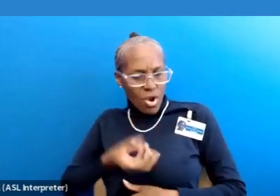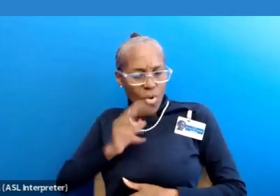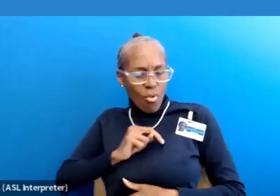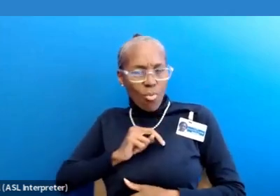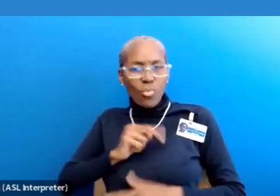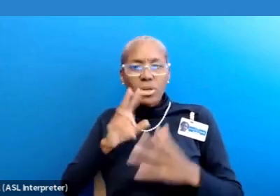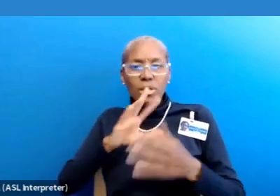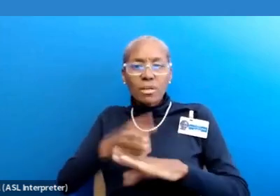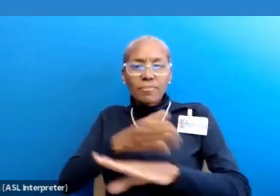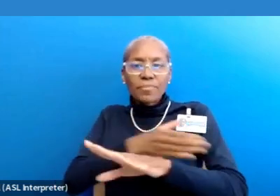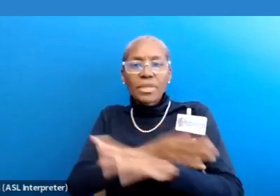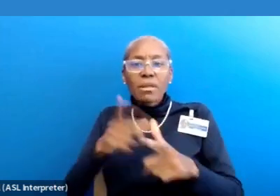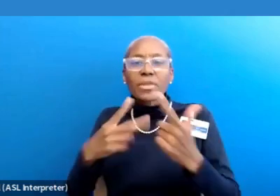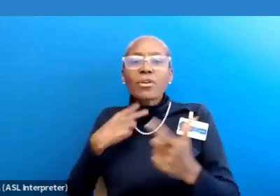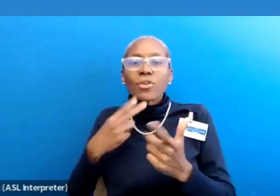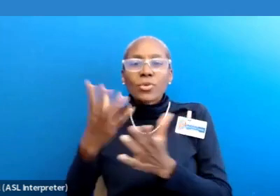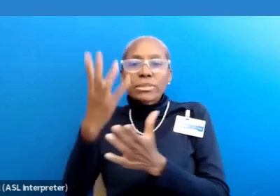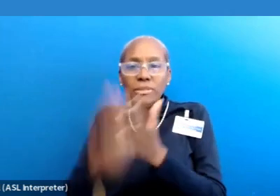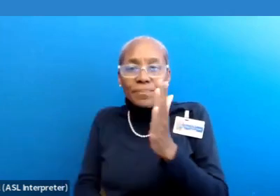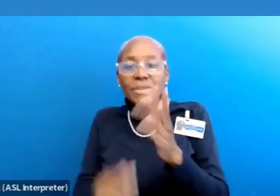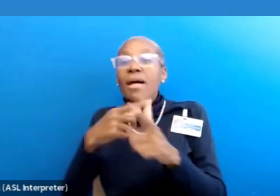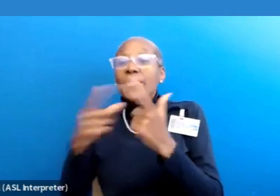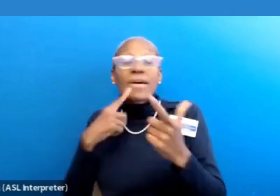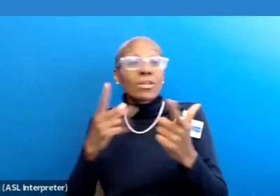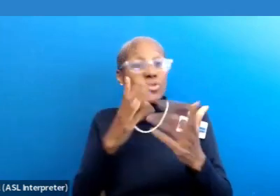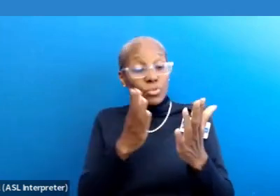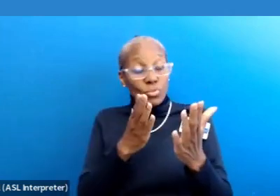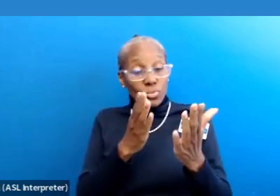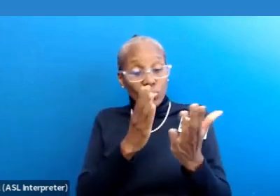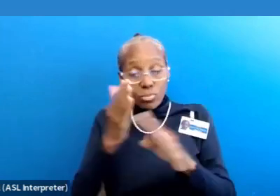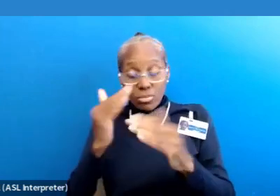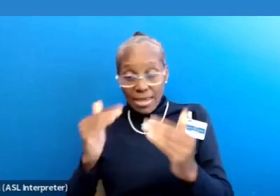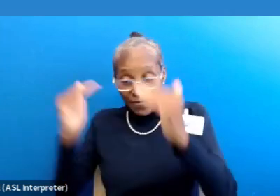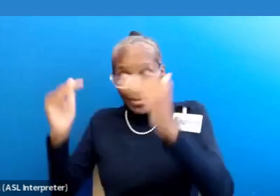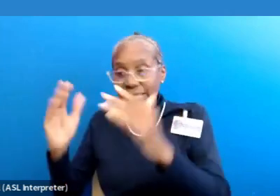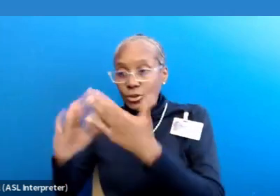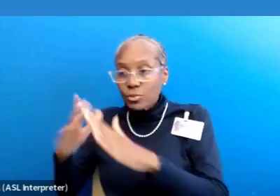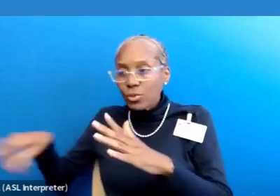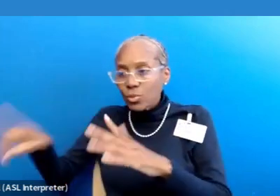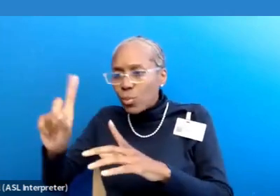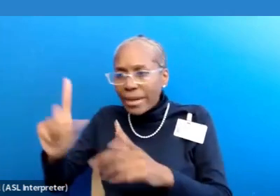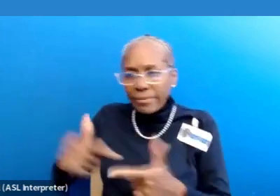but also to advancement in the communities in which they live and work.